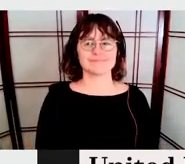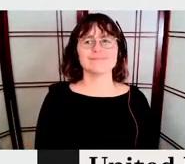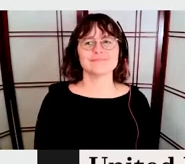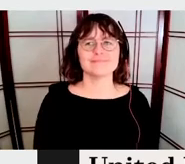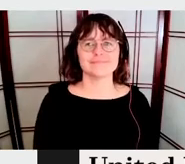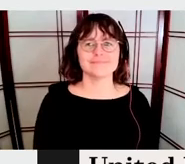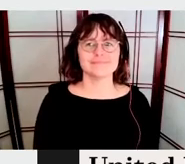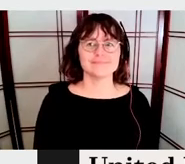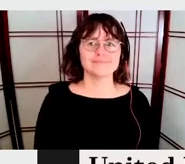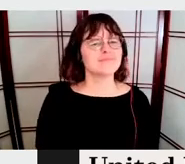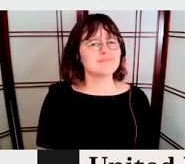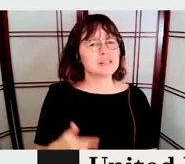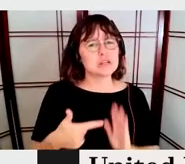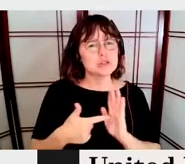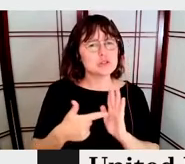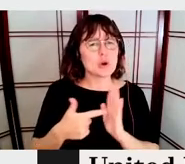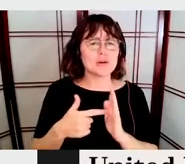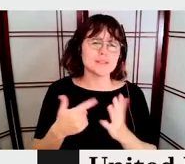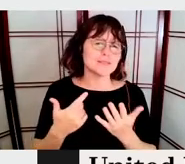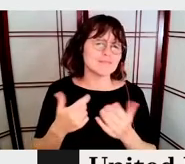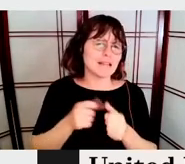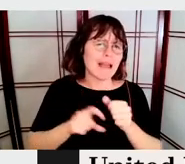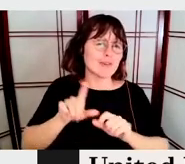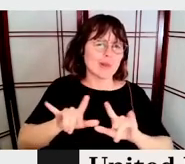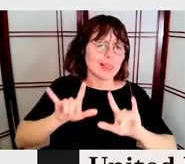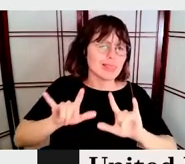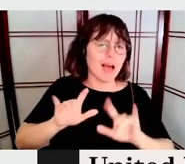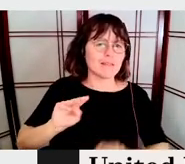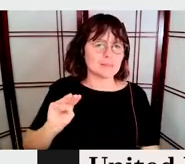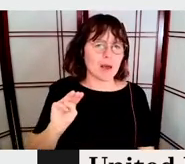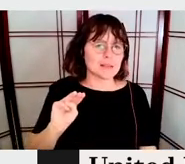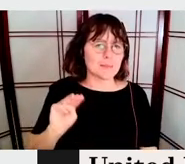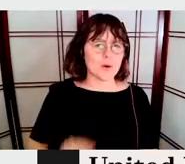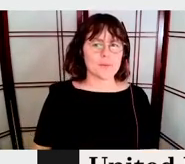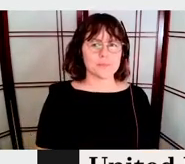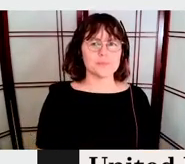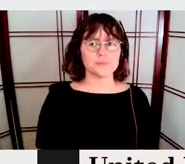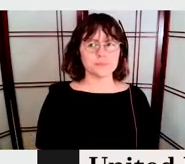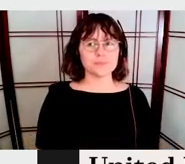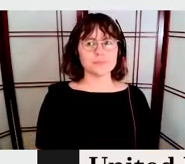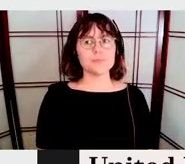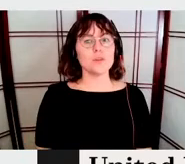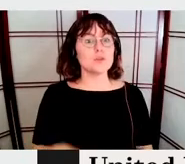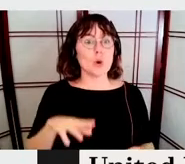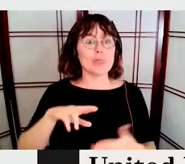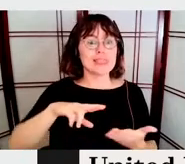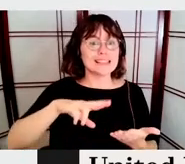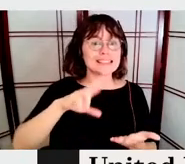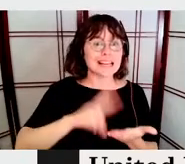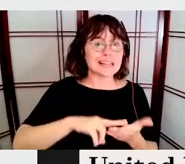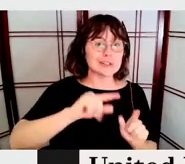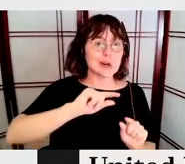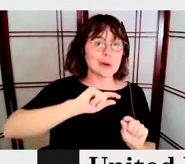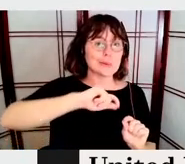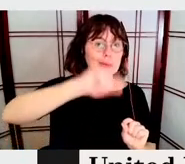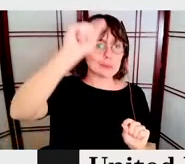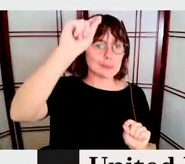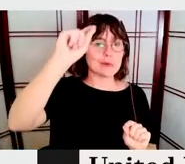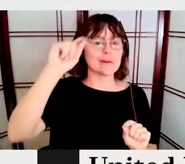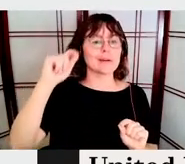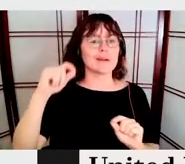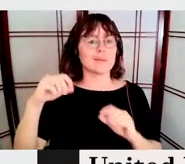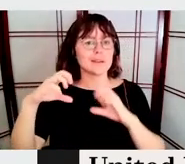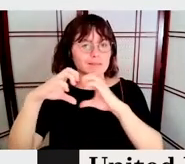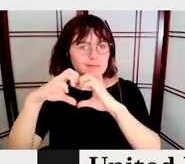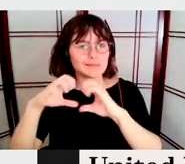and the, and the main drawing, um, how they, they interact. It's, it says that the, the, the, process stands for